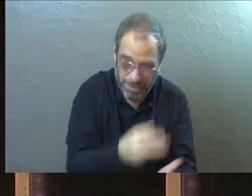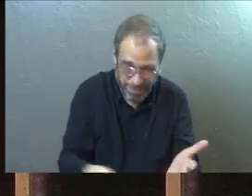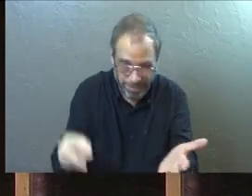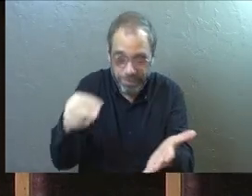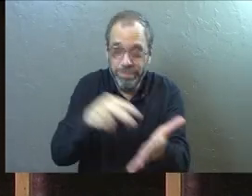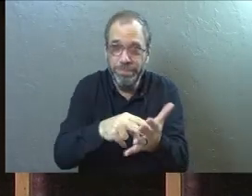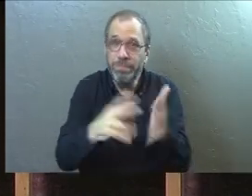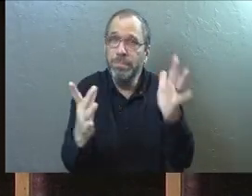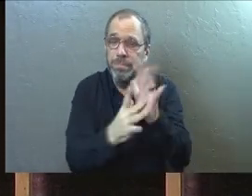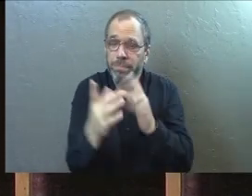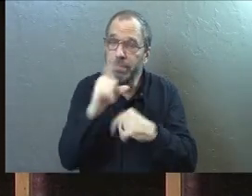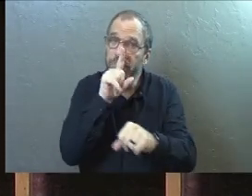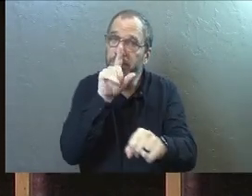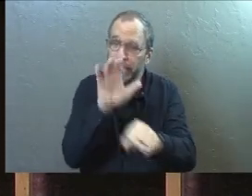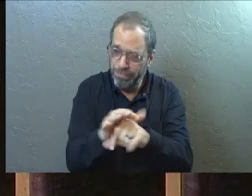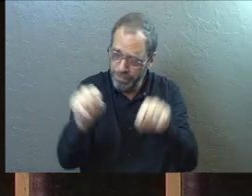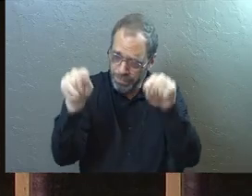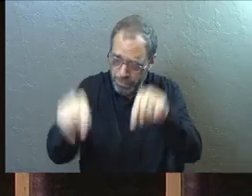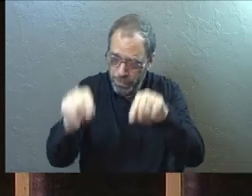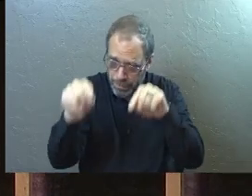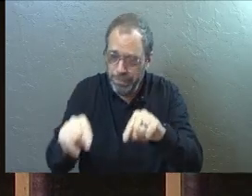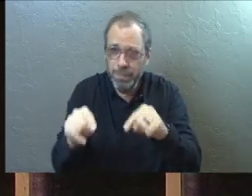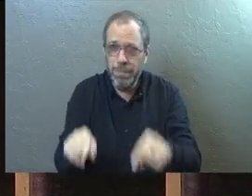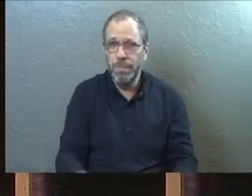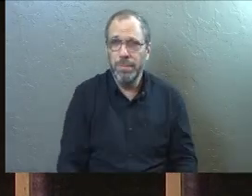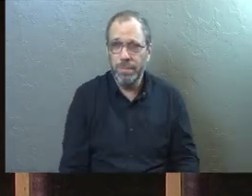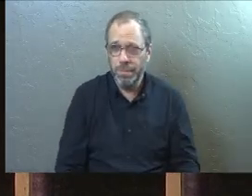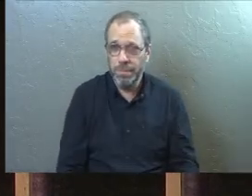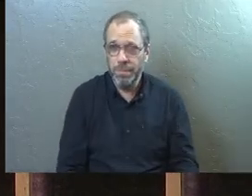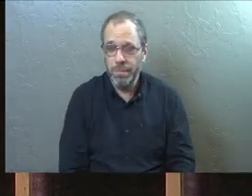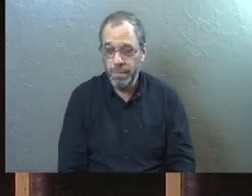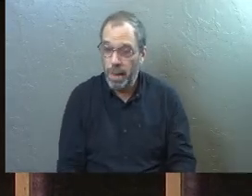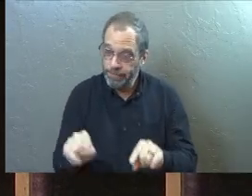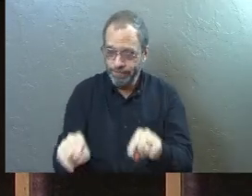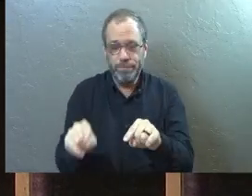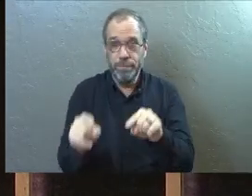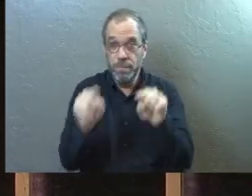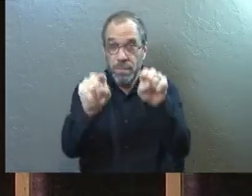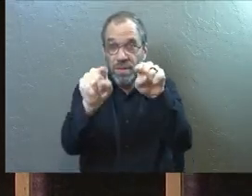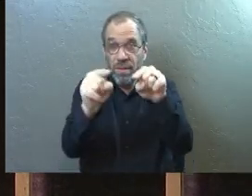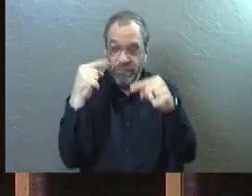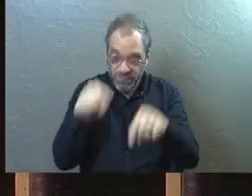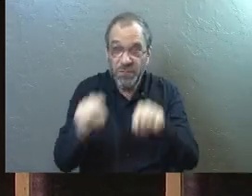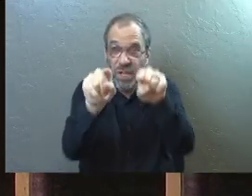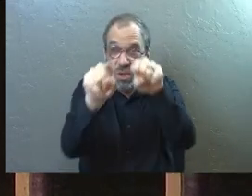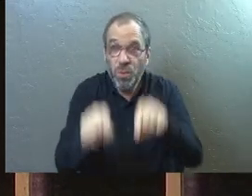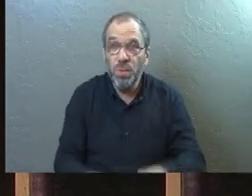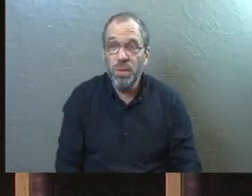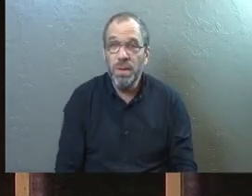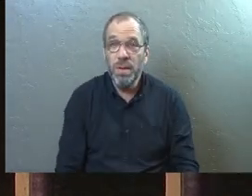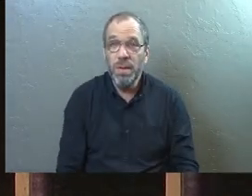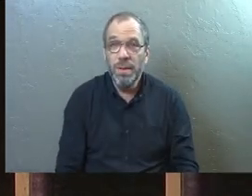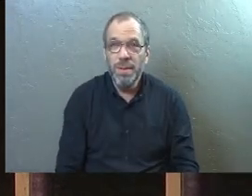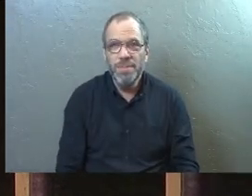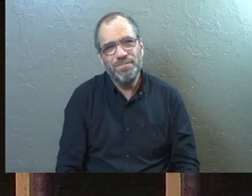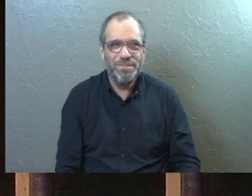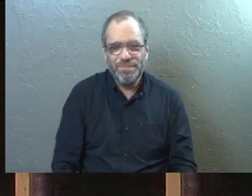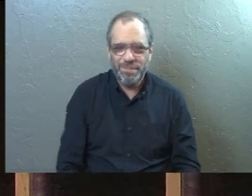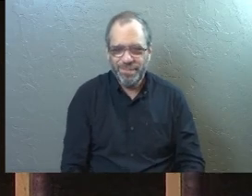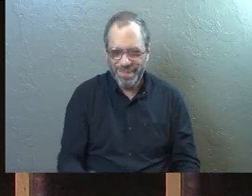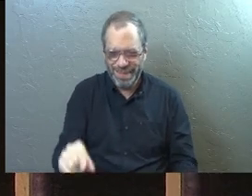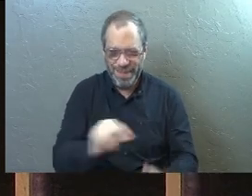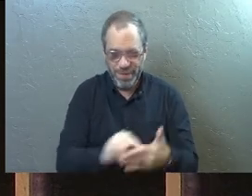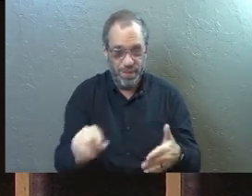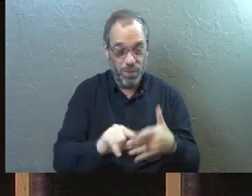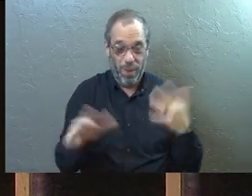Jesus makes that promise right there in that verse. So this is for you. It's different parts of this